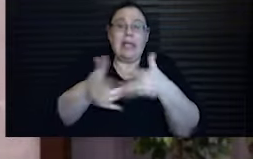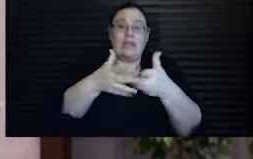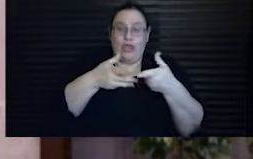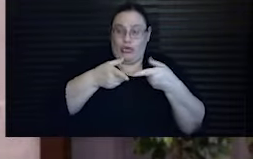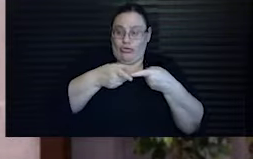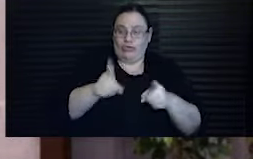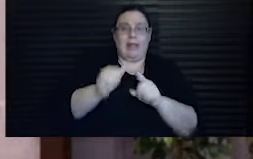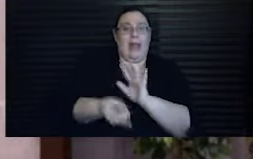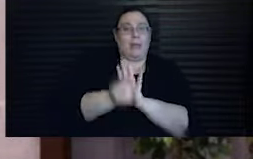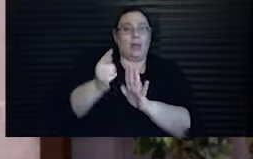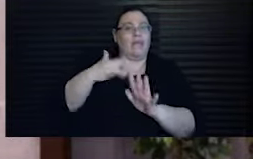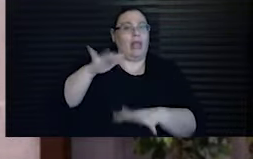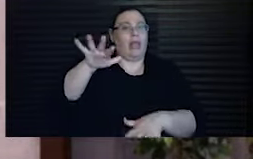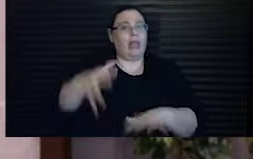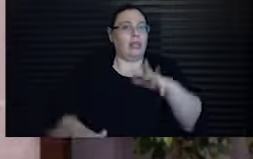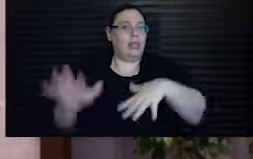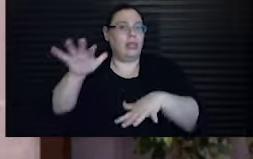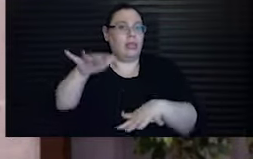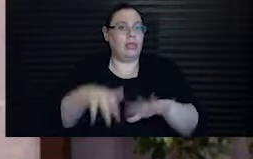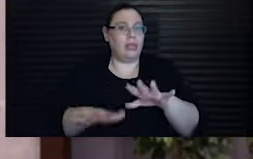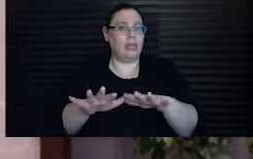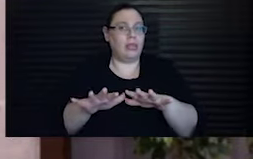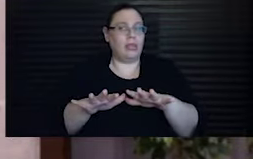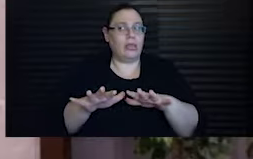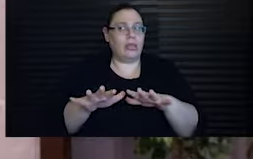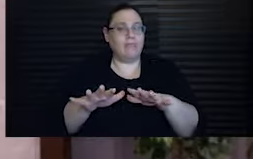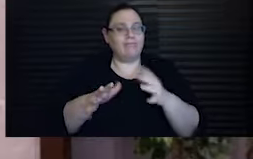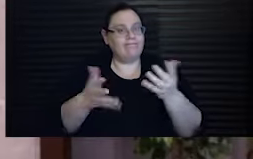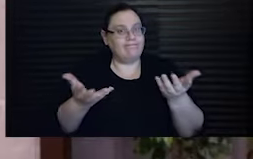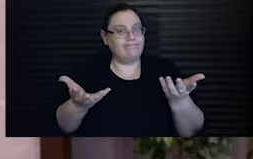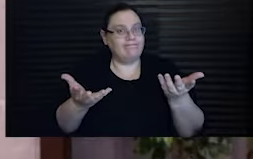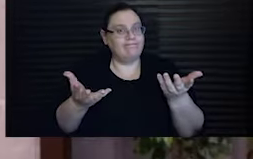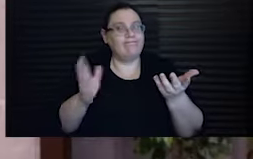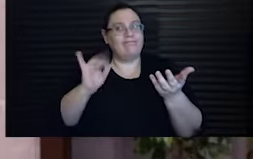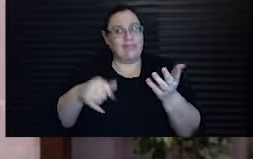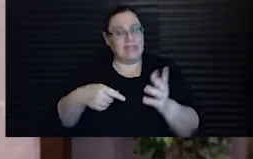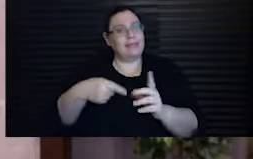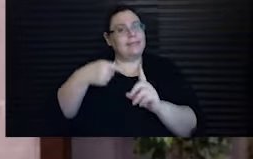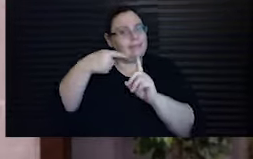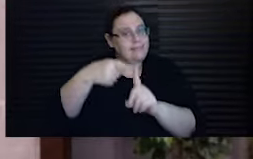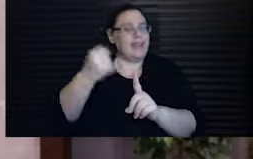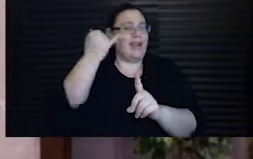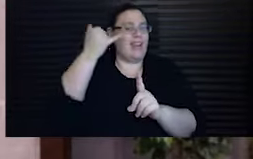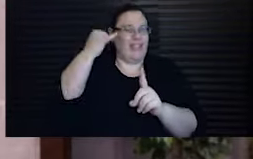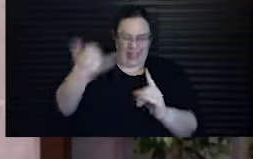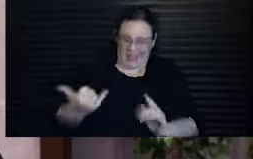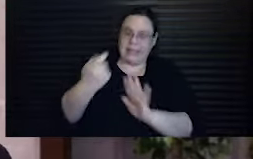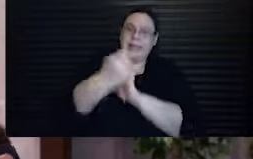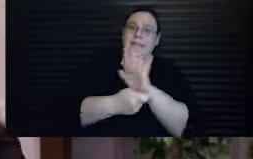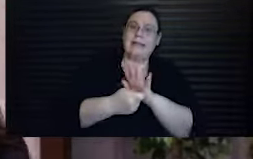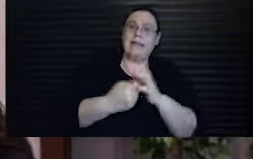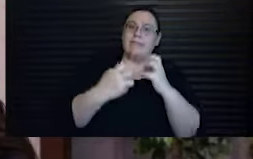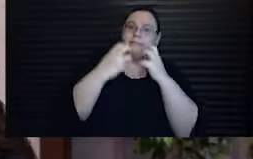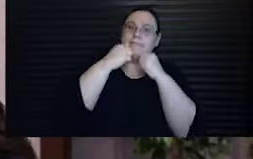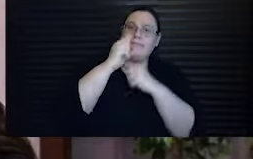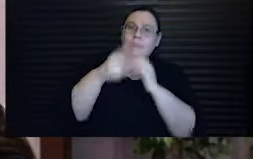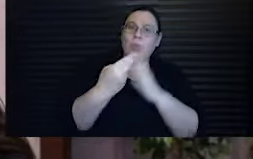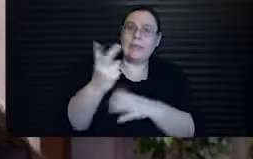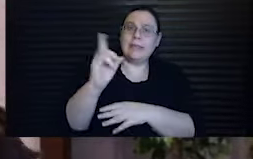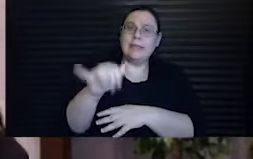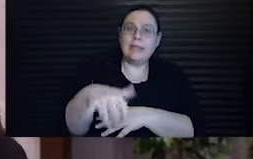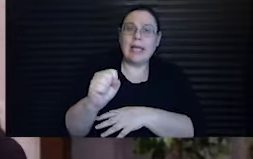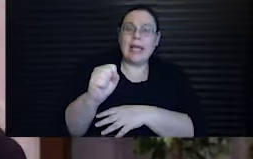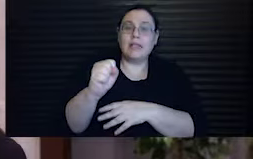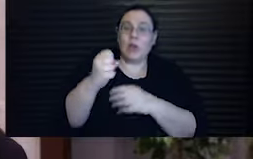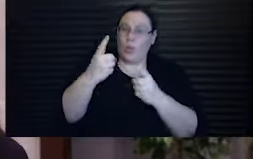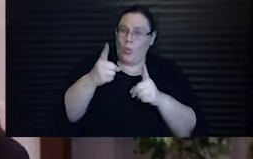in the storm. And isn't that the very hallmark of this season? The insistence that as long as the breath of